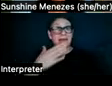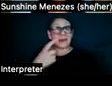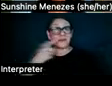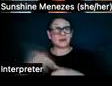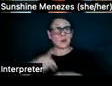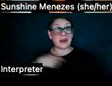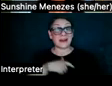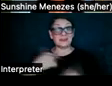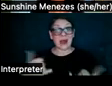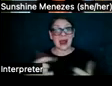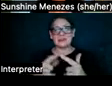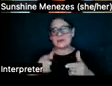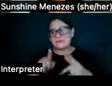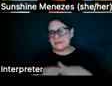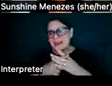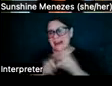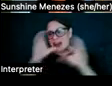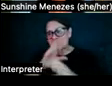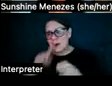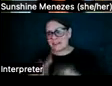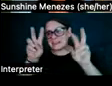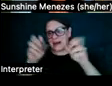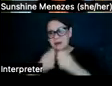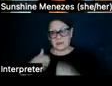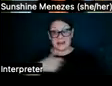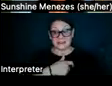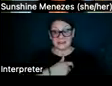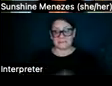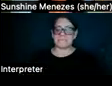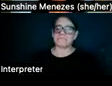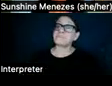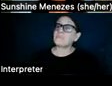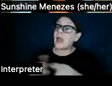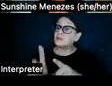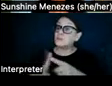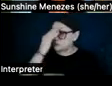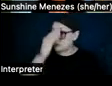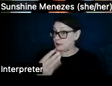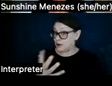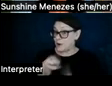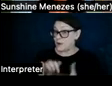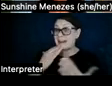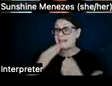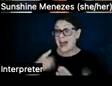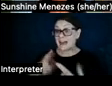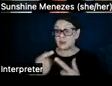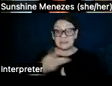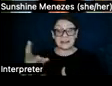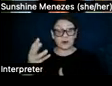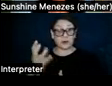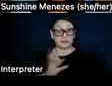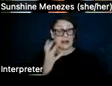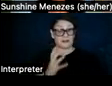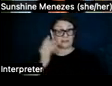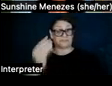today to begin exploring this critical topic with us. I also want to note that, thanks to several generous donors,